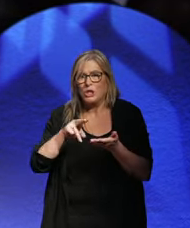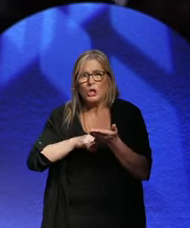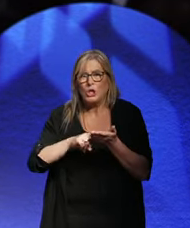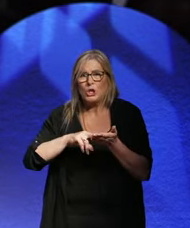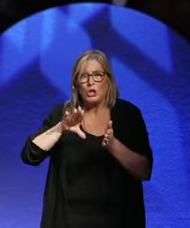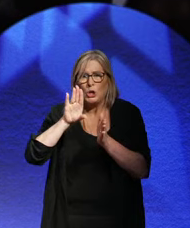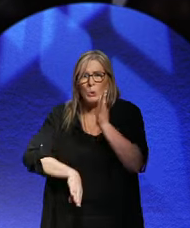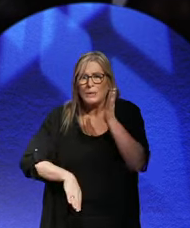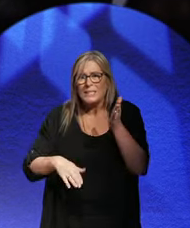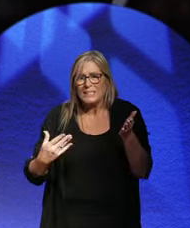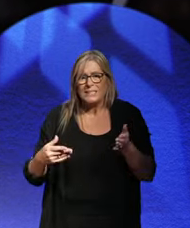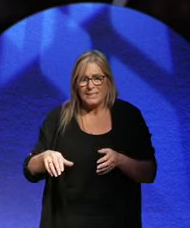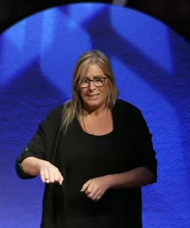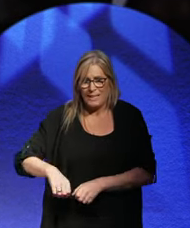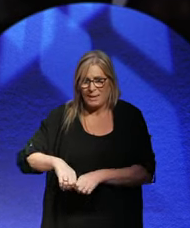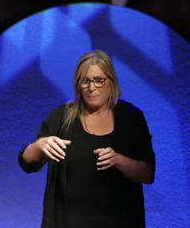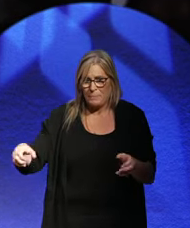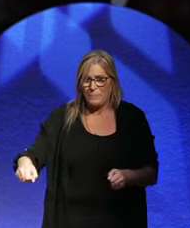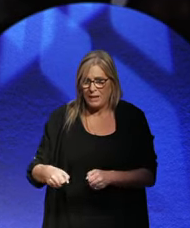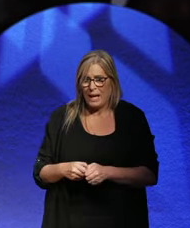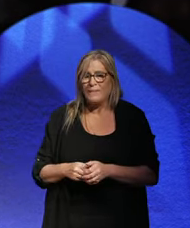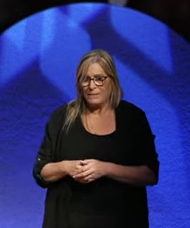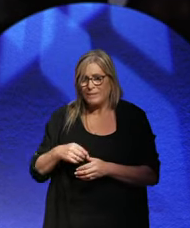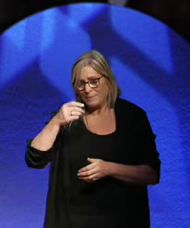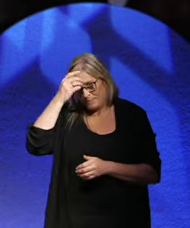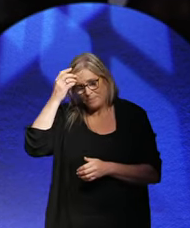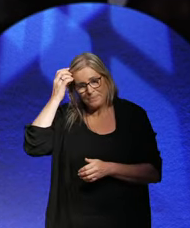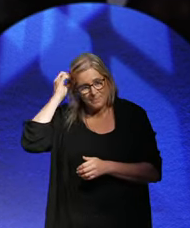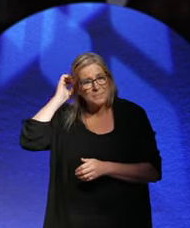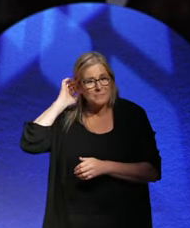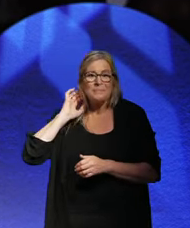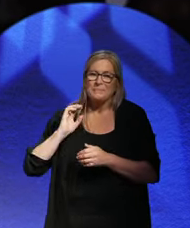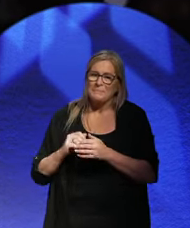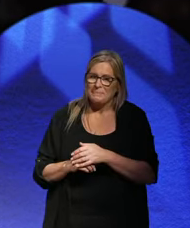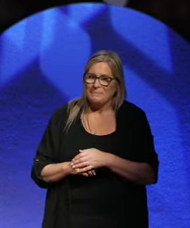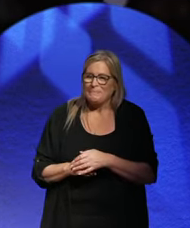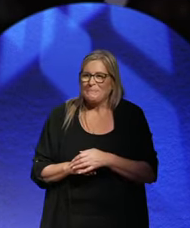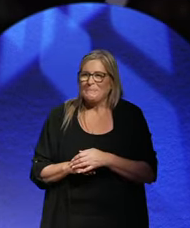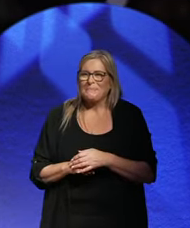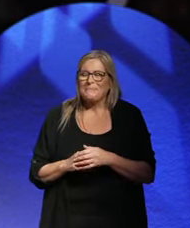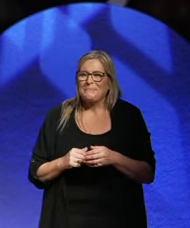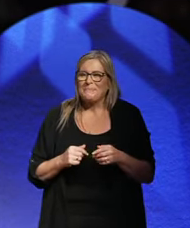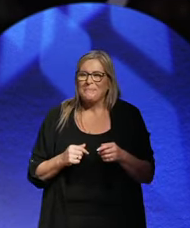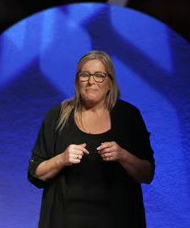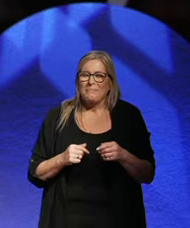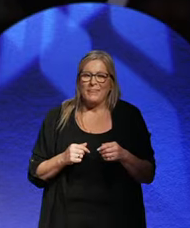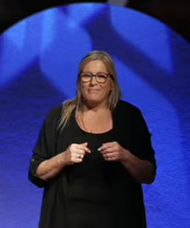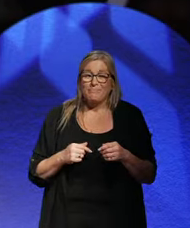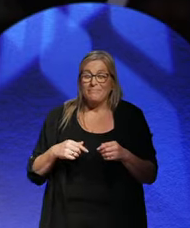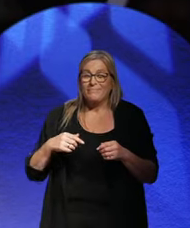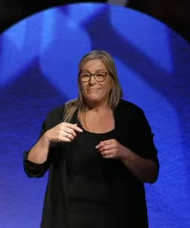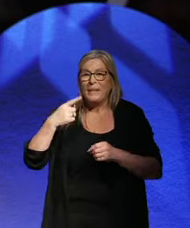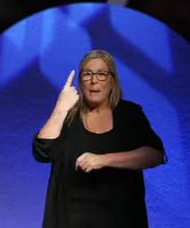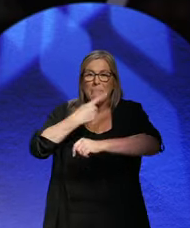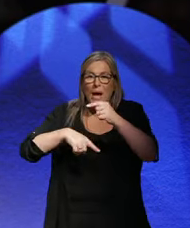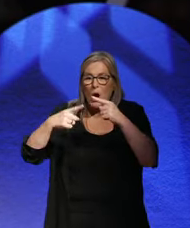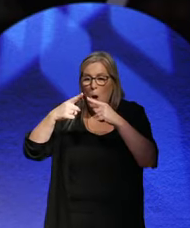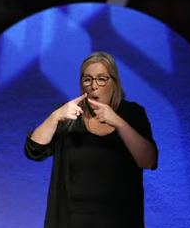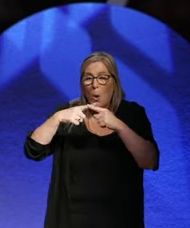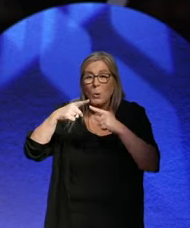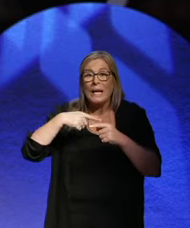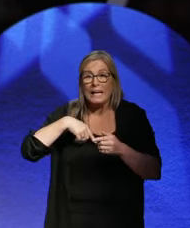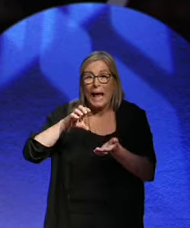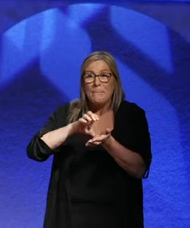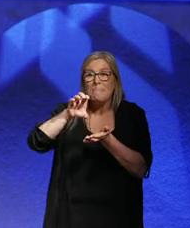Many Germans stopped using money altogether and began bartering with goods to get what they wanted. A lump of coal could gain entry to a cinema.